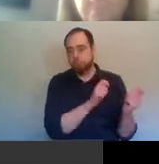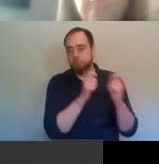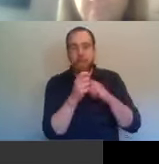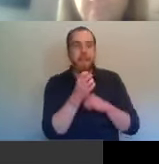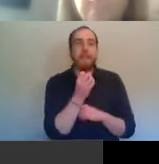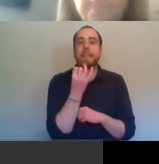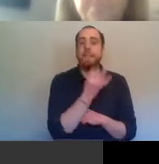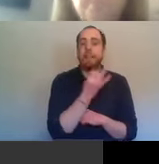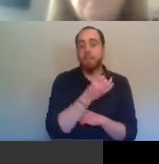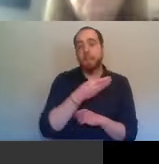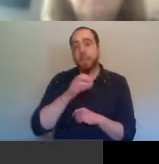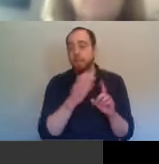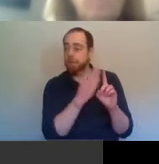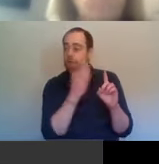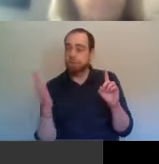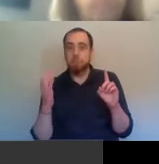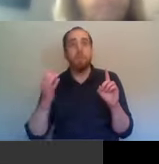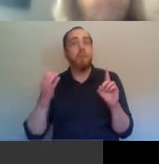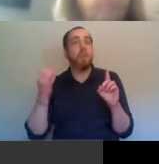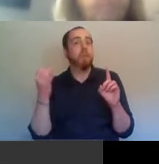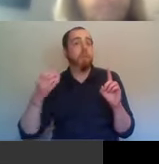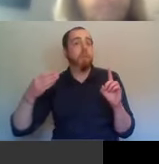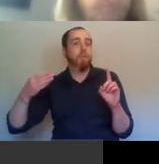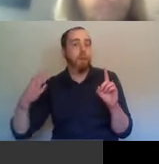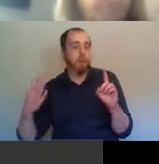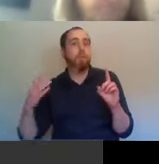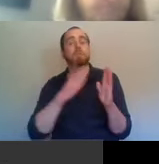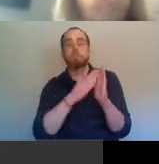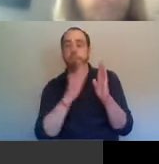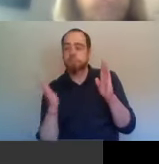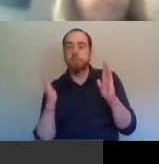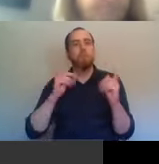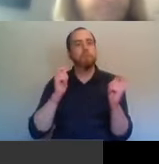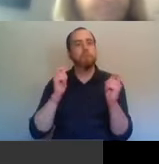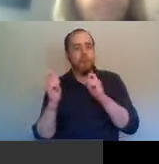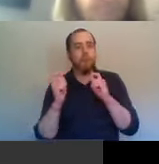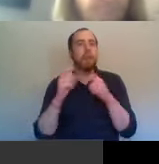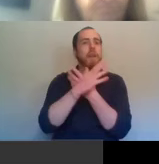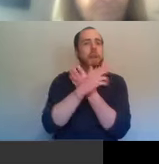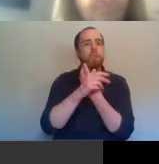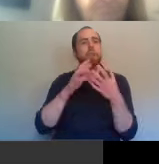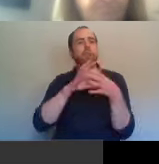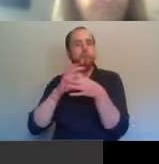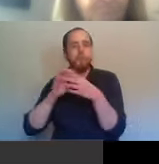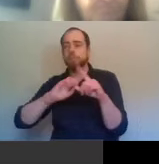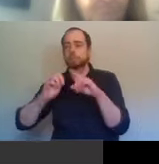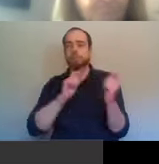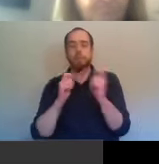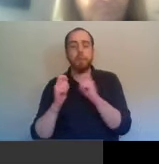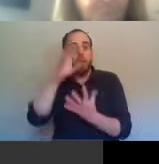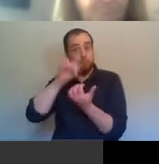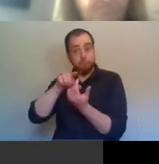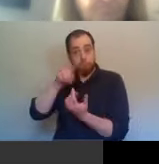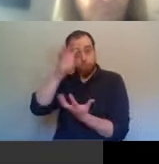radical Republican. And by 1825, he's liberal unionist. And he remembers being told by older Queens professors,